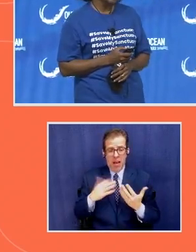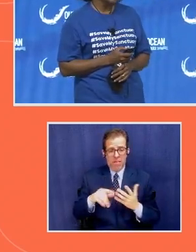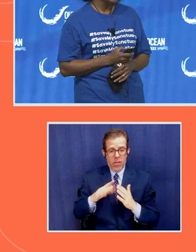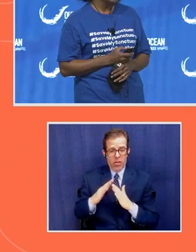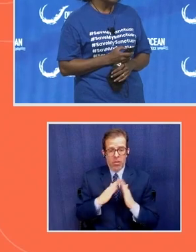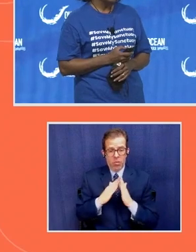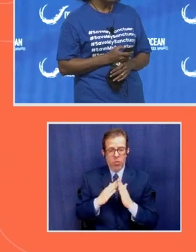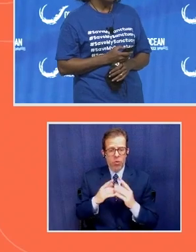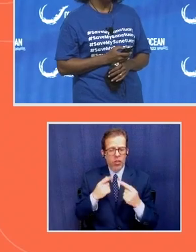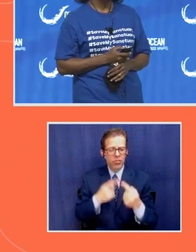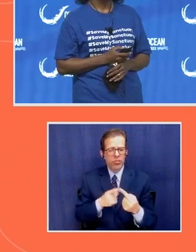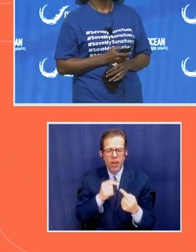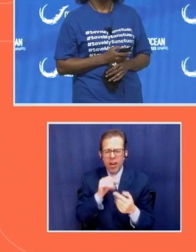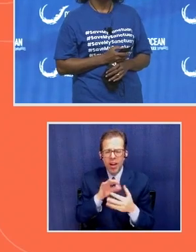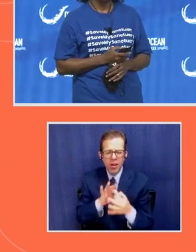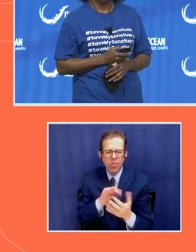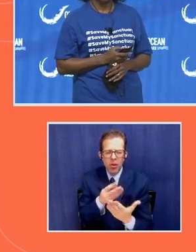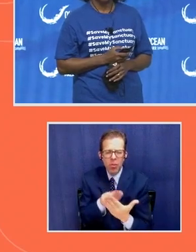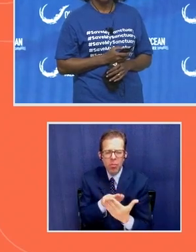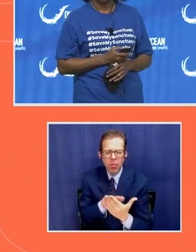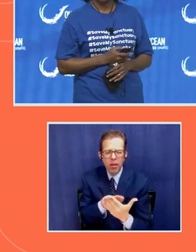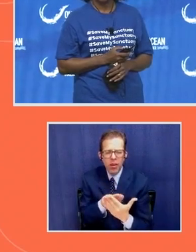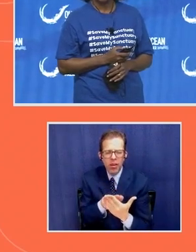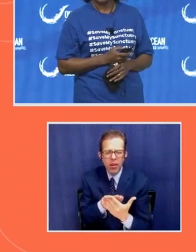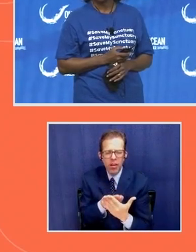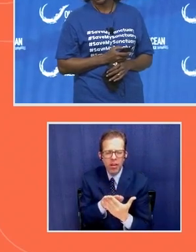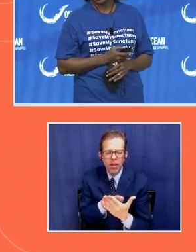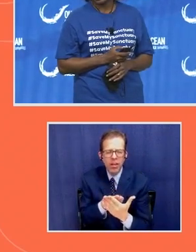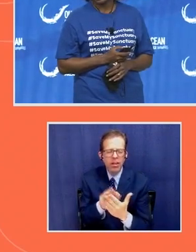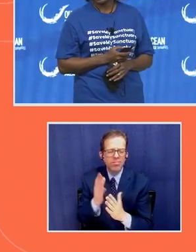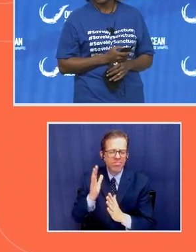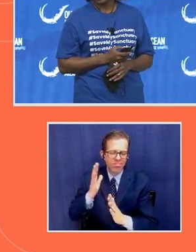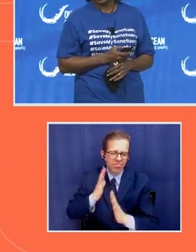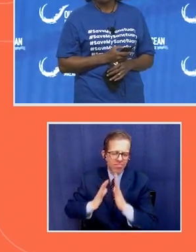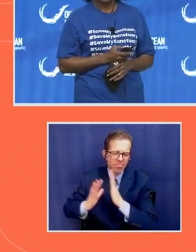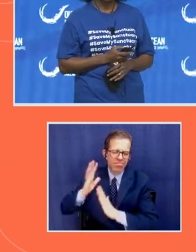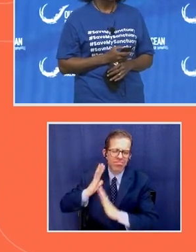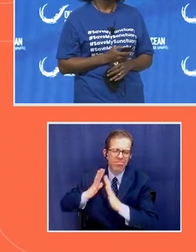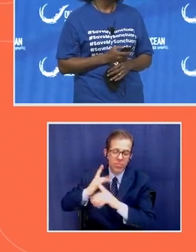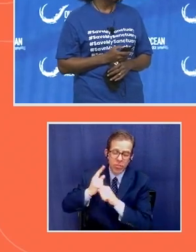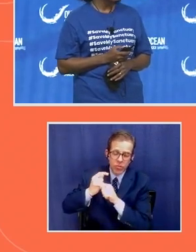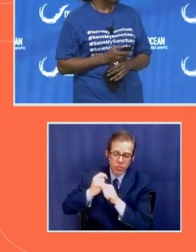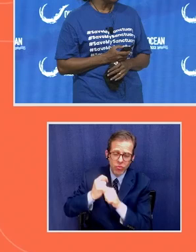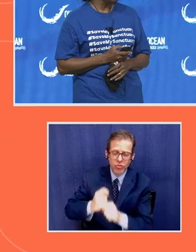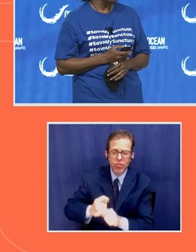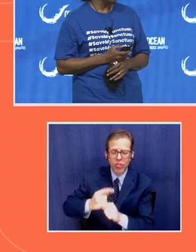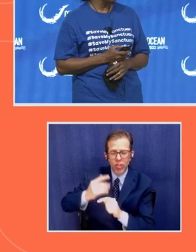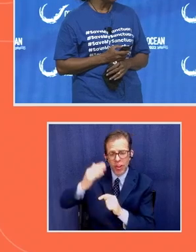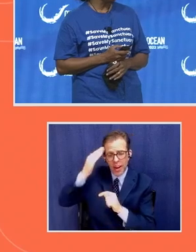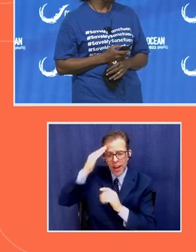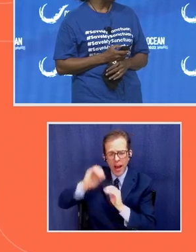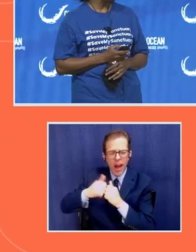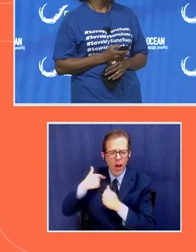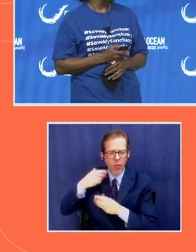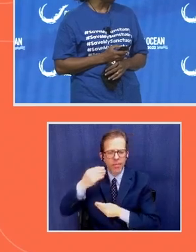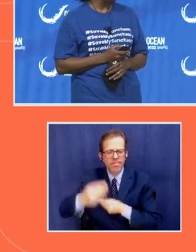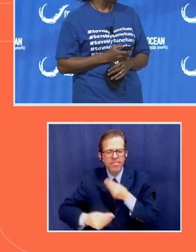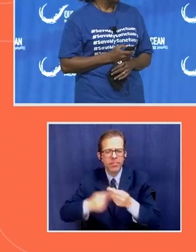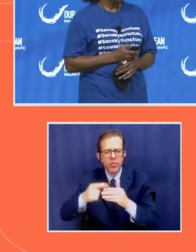about money. But it's about ancient traditions, knowledge, passing it on to the next generation.